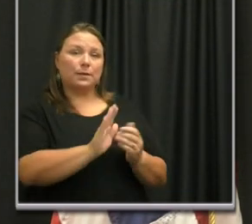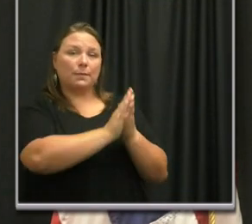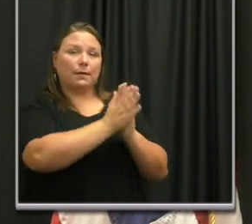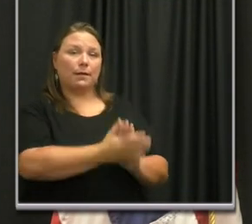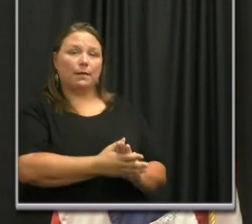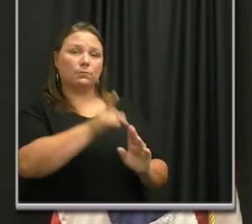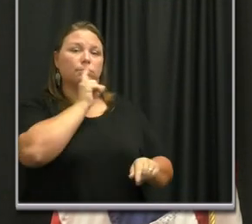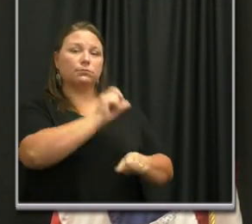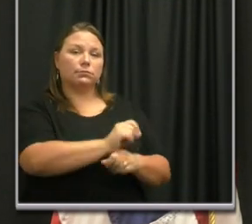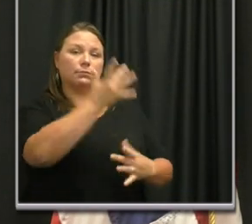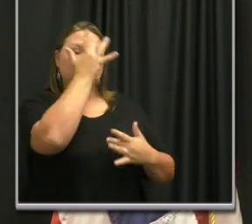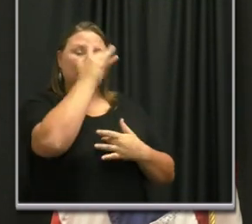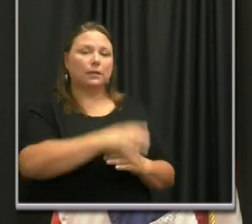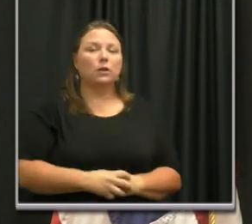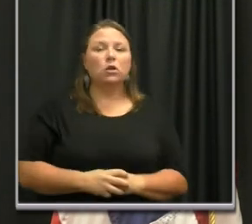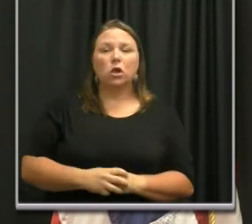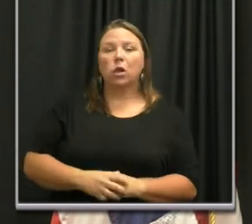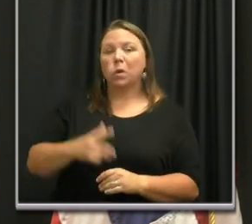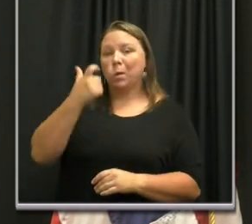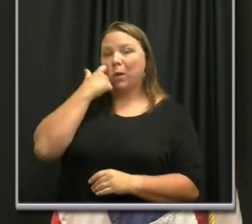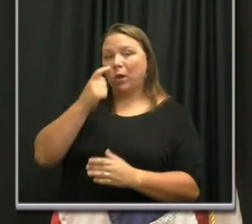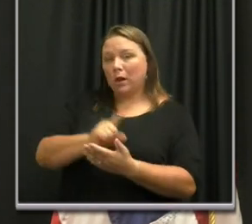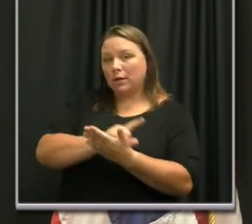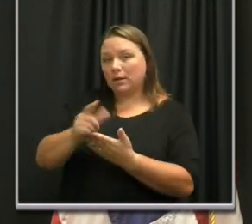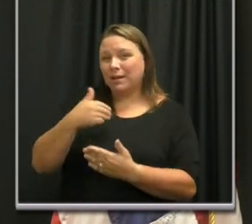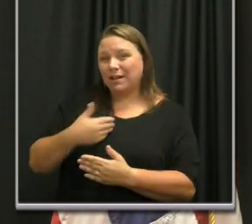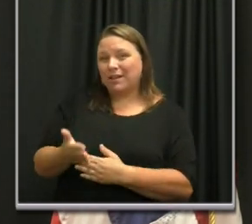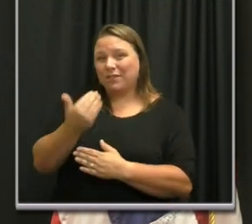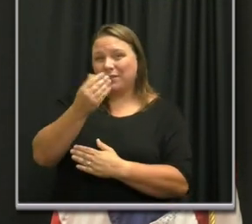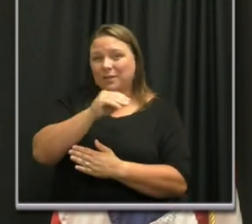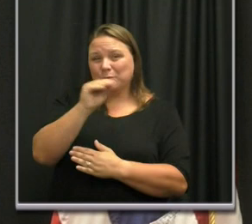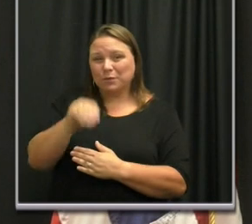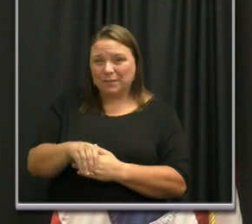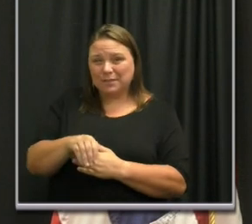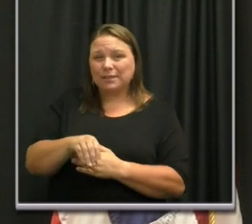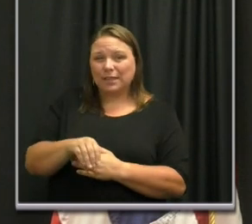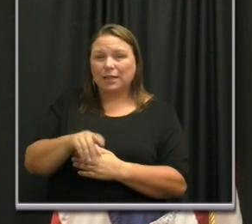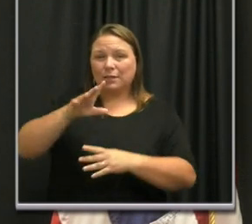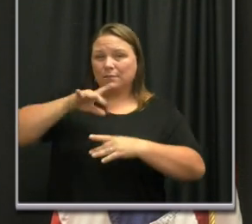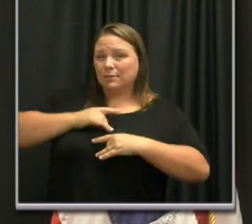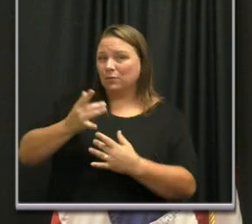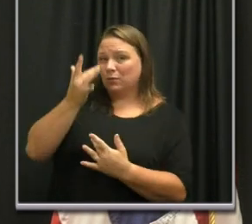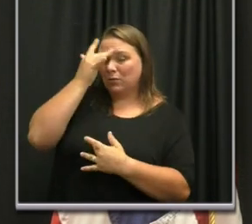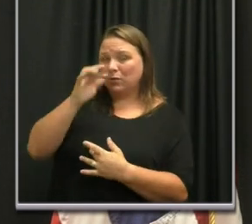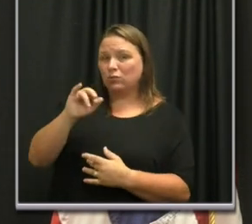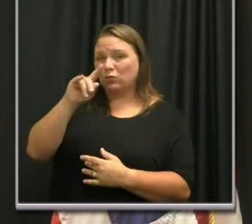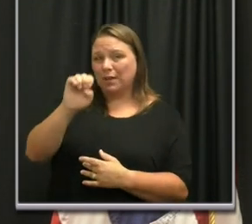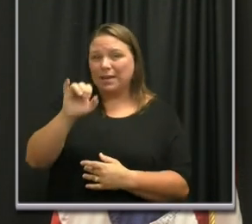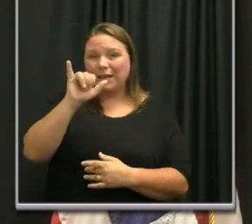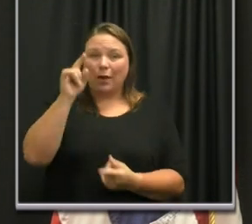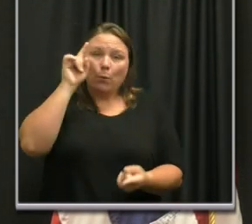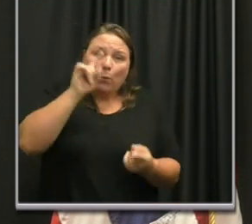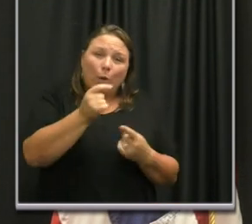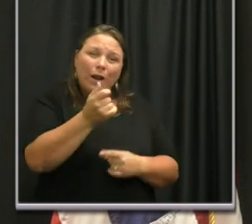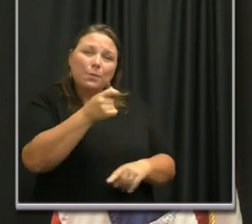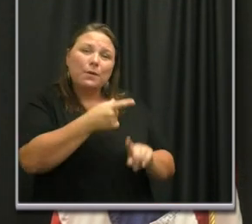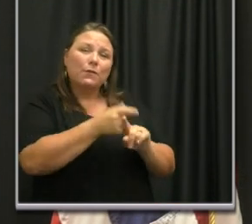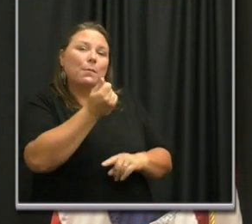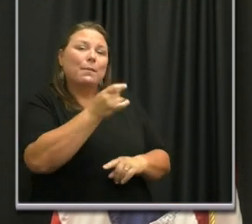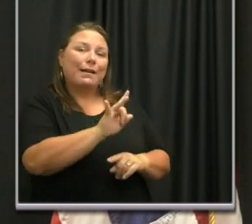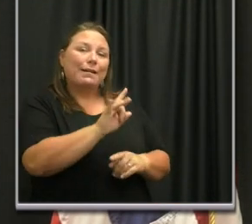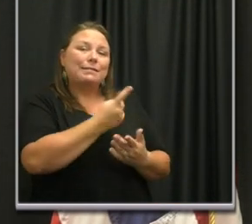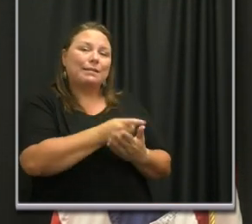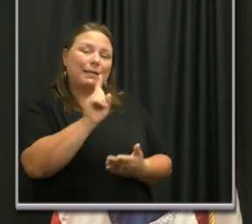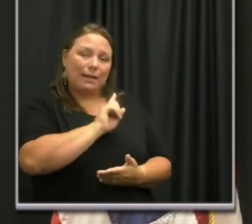positive. Over the last week, we've had a 15 percent positivity rate, and this is slightly down from the 18 percent that we saw the week